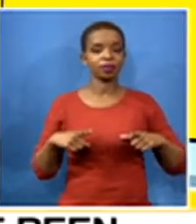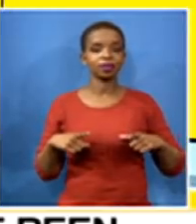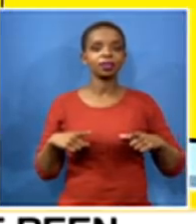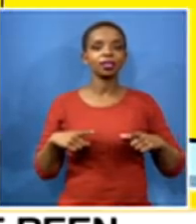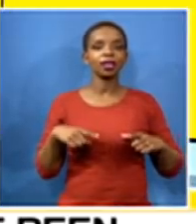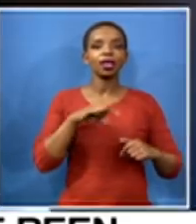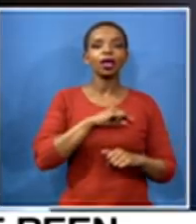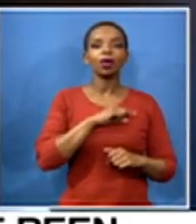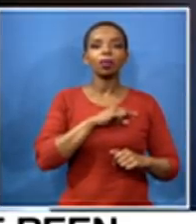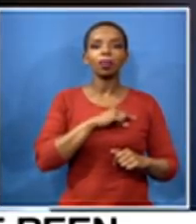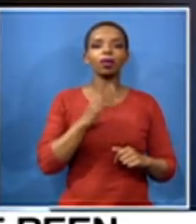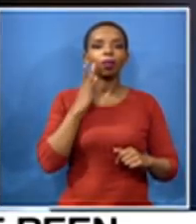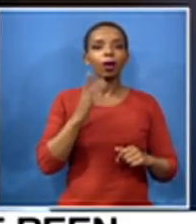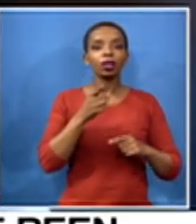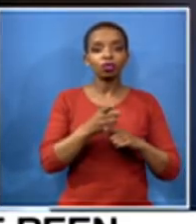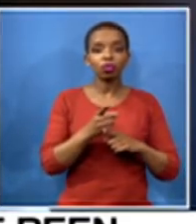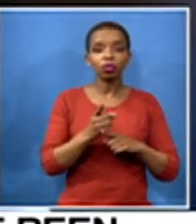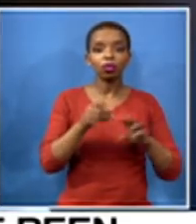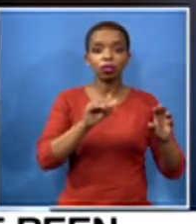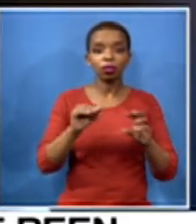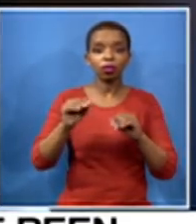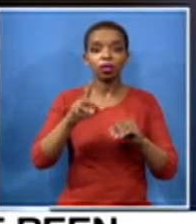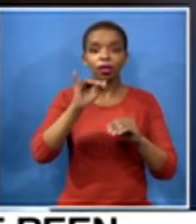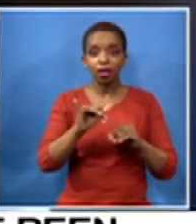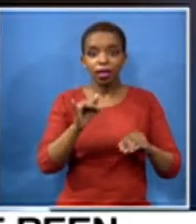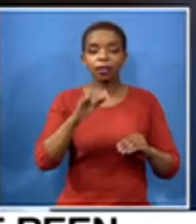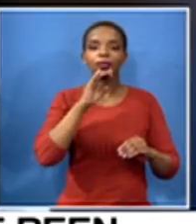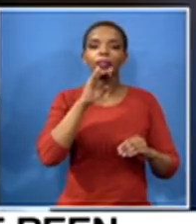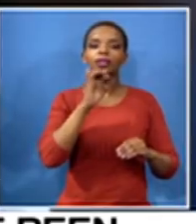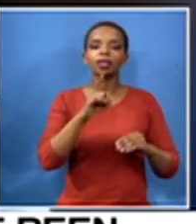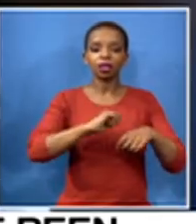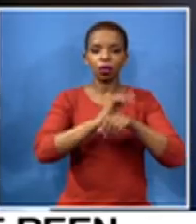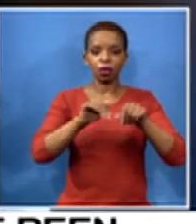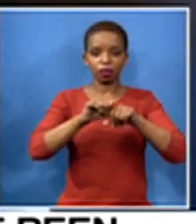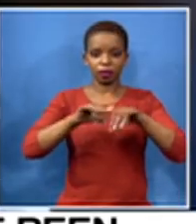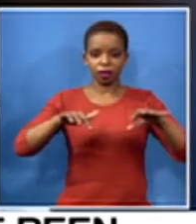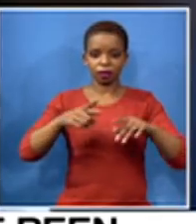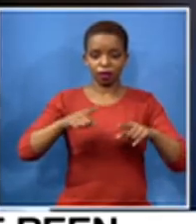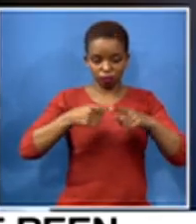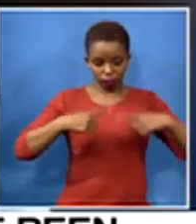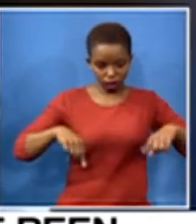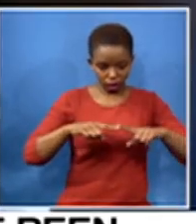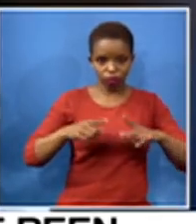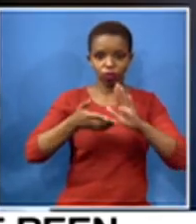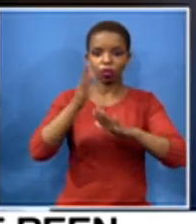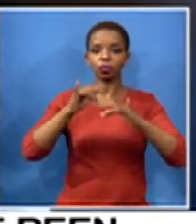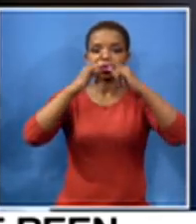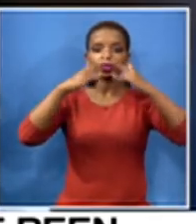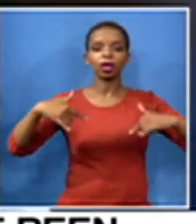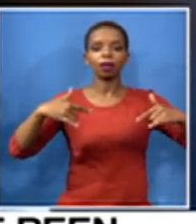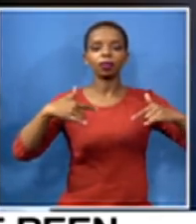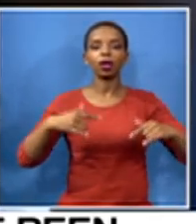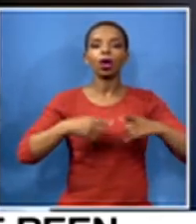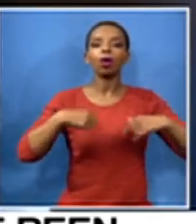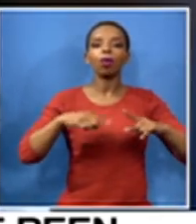see but when you move that enemy is opposed to which is correct 19. for us to go to camps uh we must not